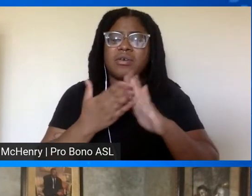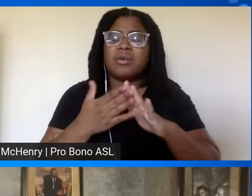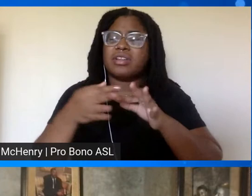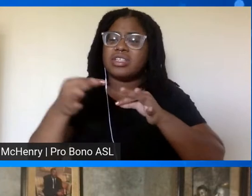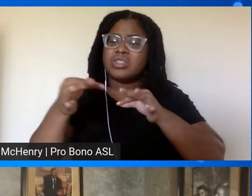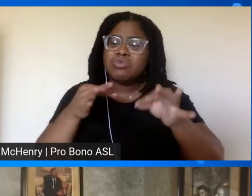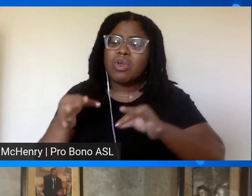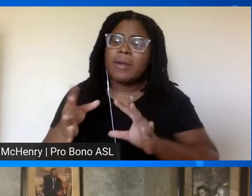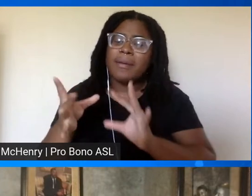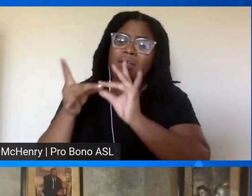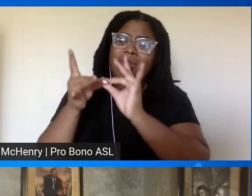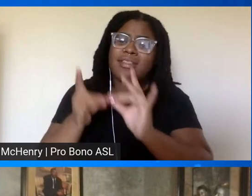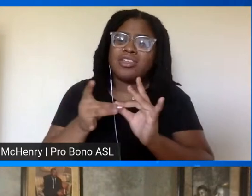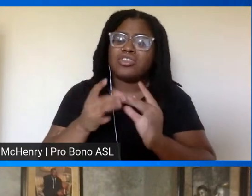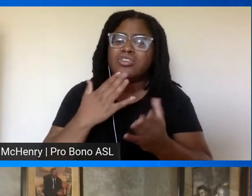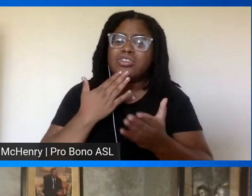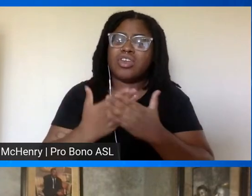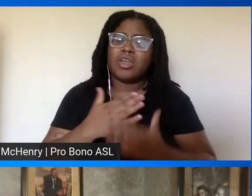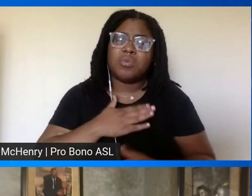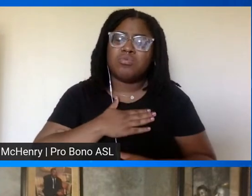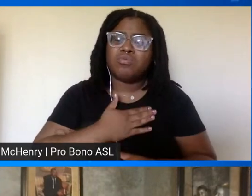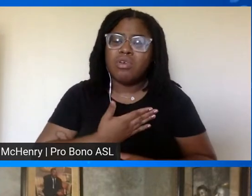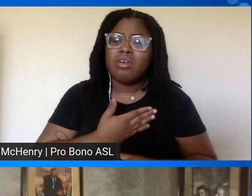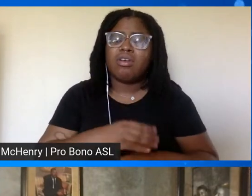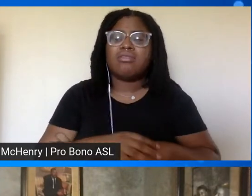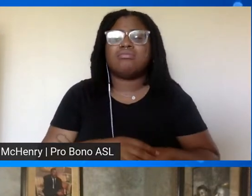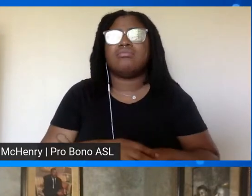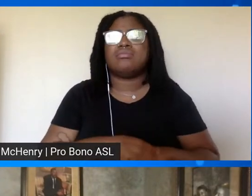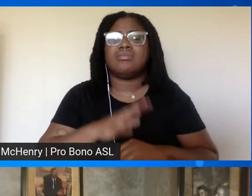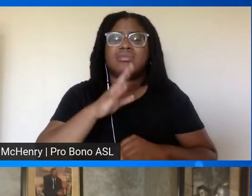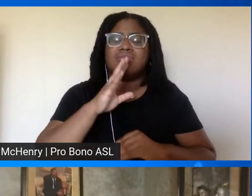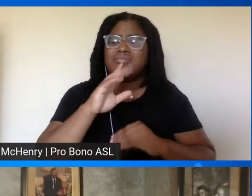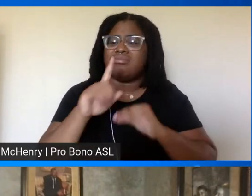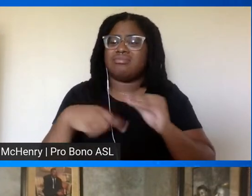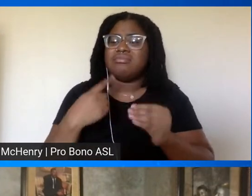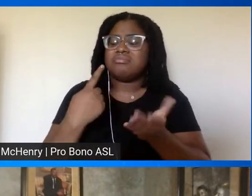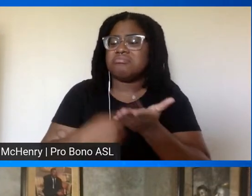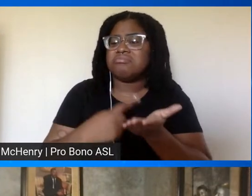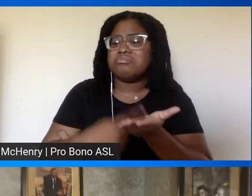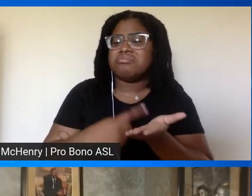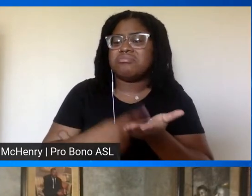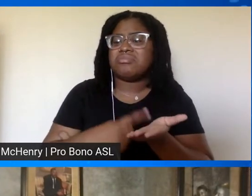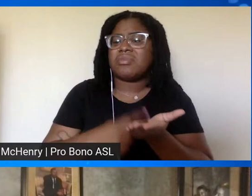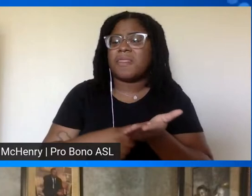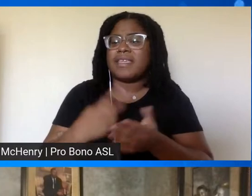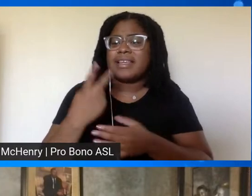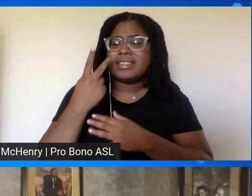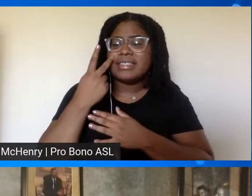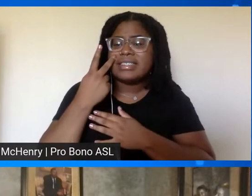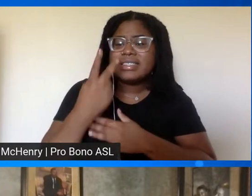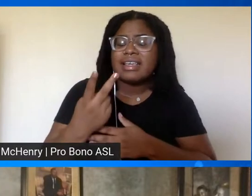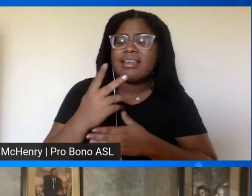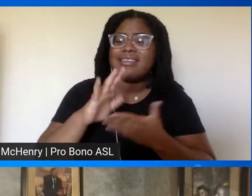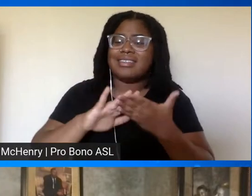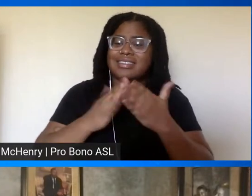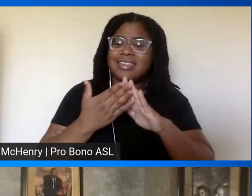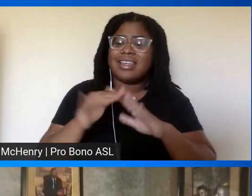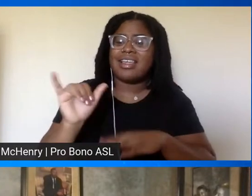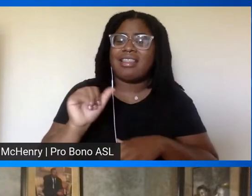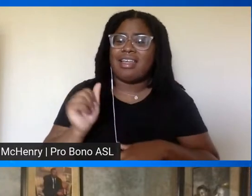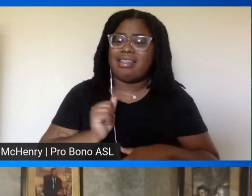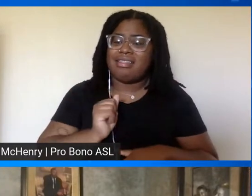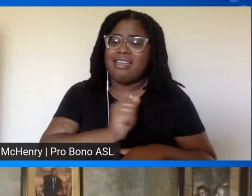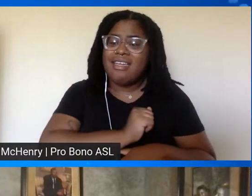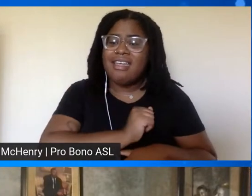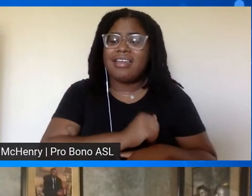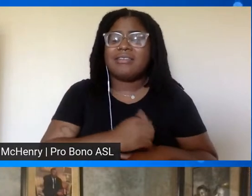as a coalition of goodwill and to talk about how we need to realize it and see it in a city like atlanta which lets us know we